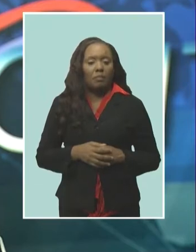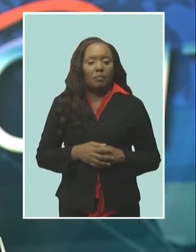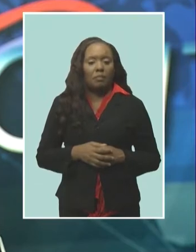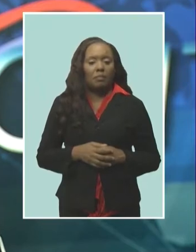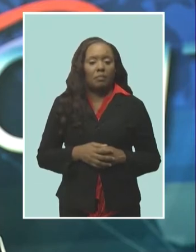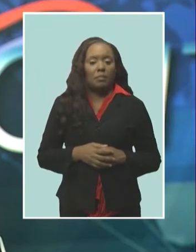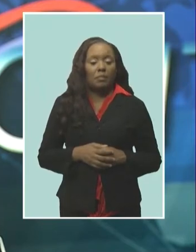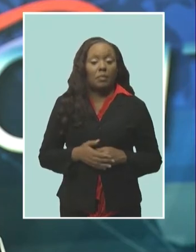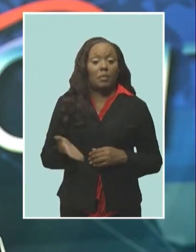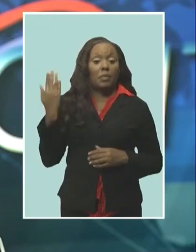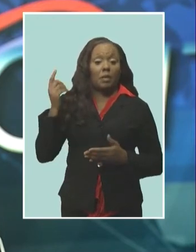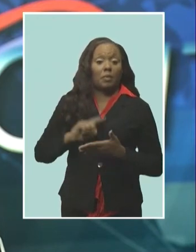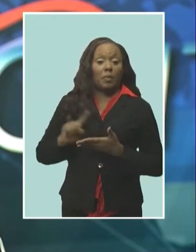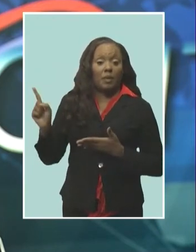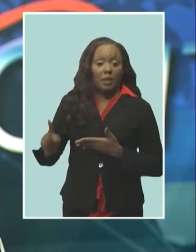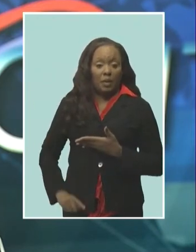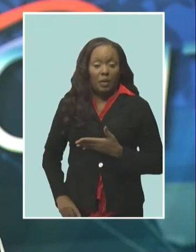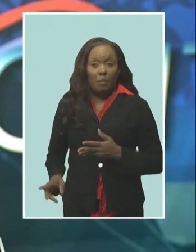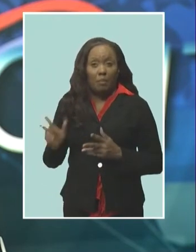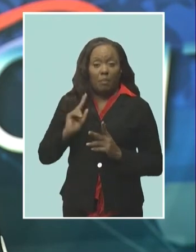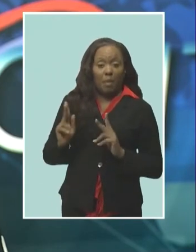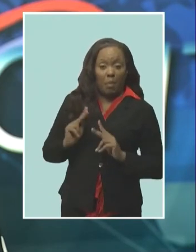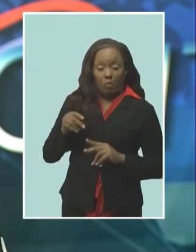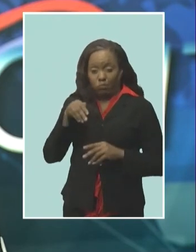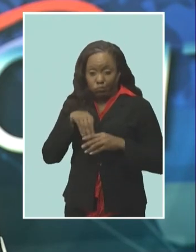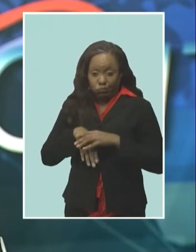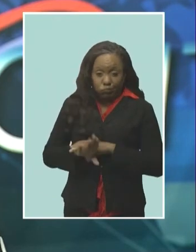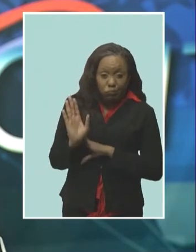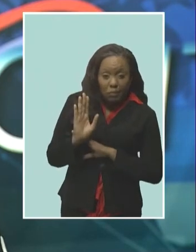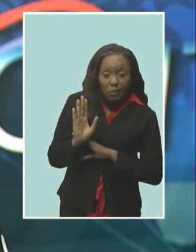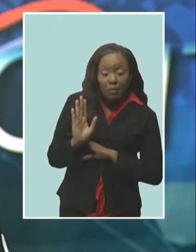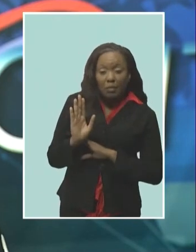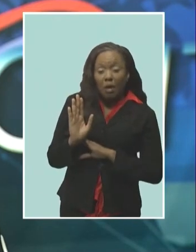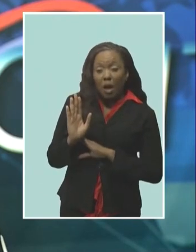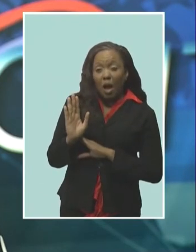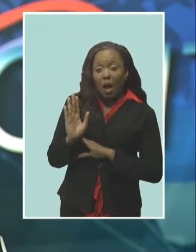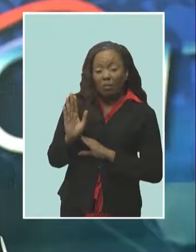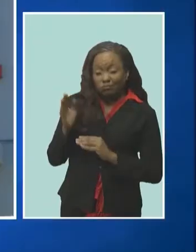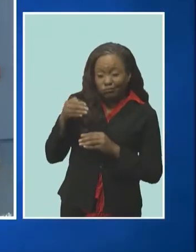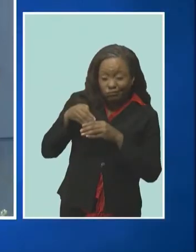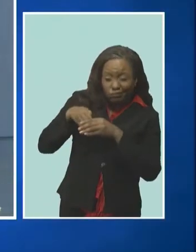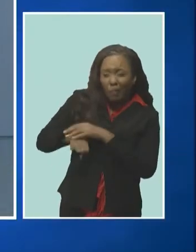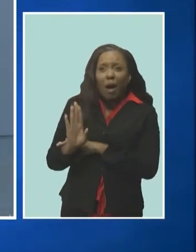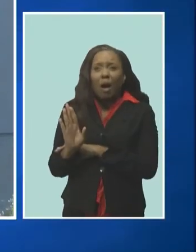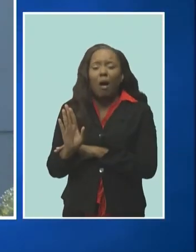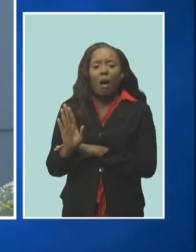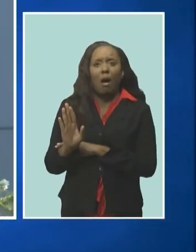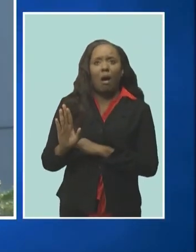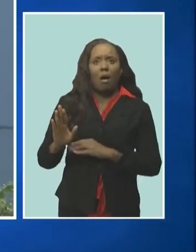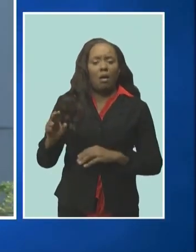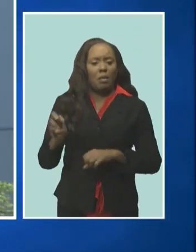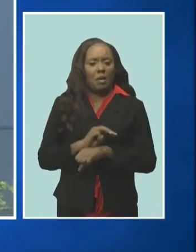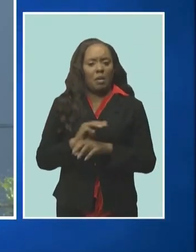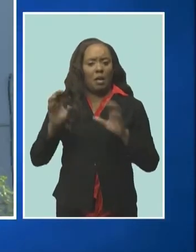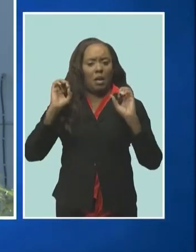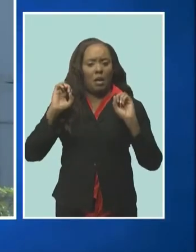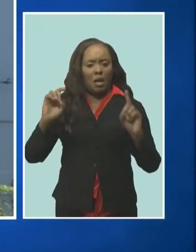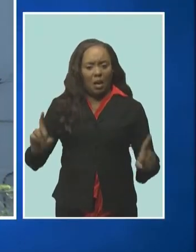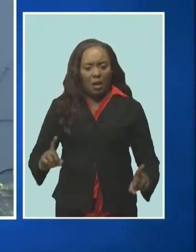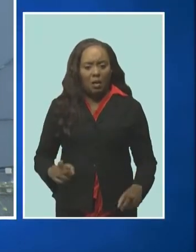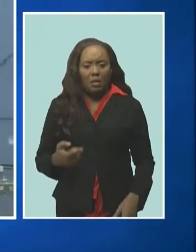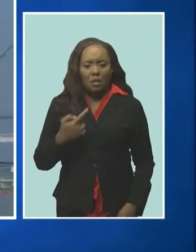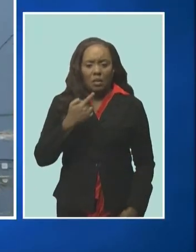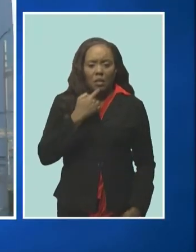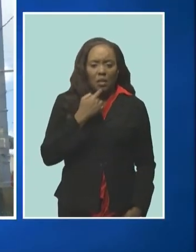a break in rather at the government hill institution over the weekend a statement from the ministry of education technological and